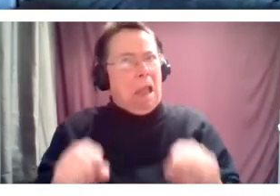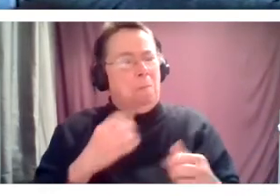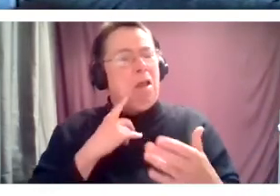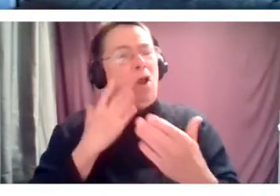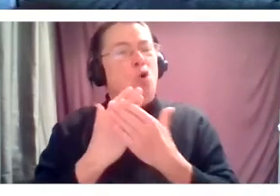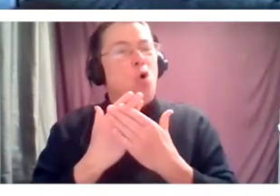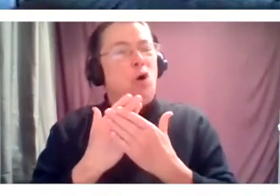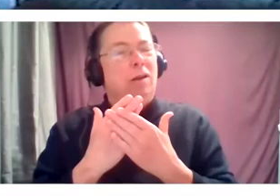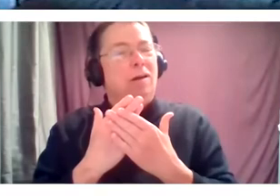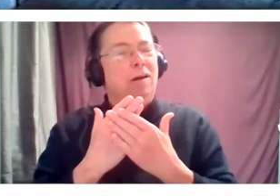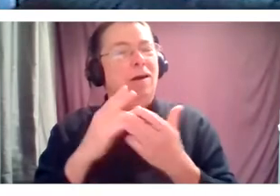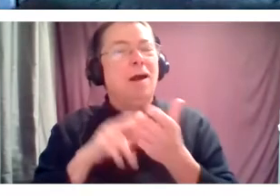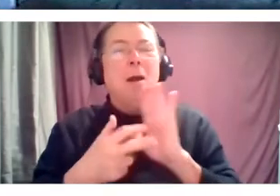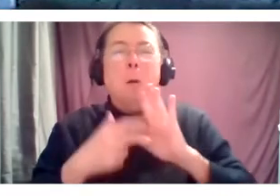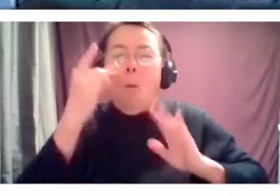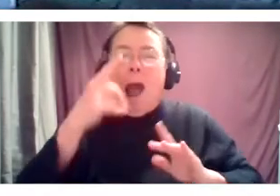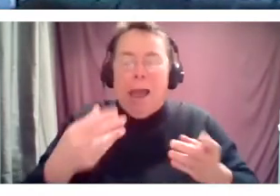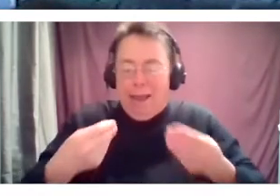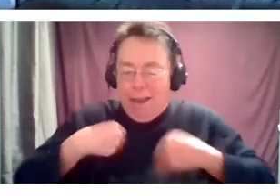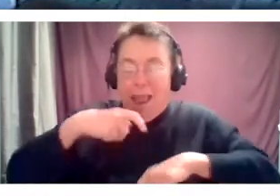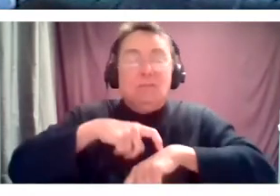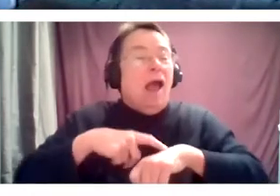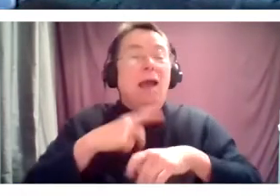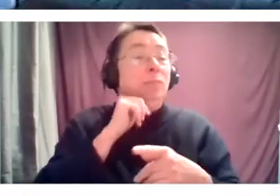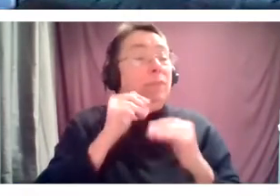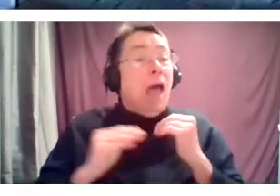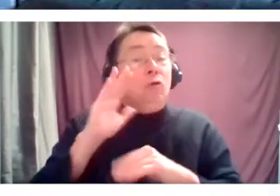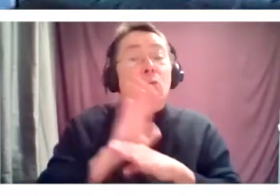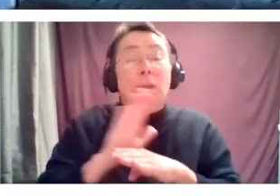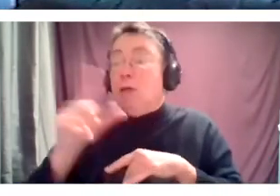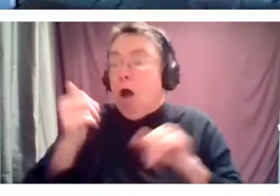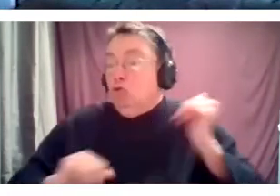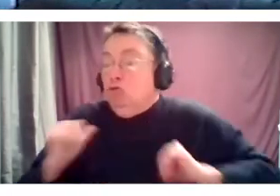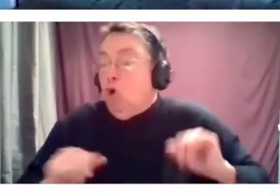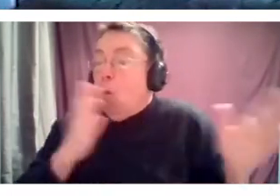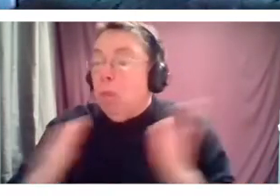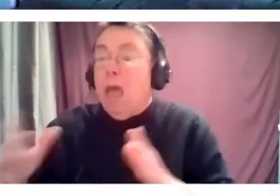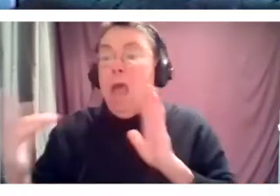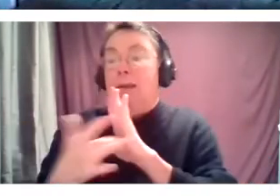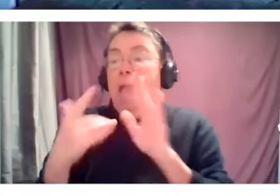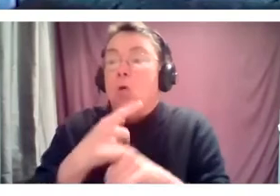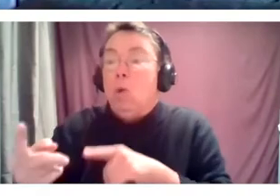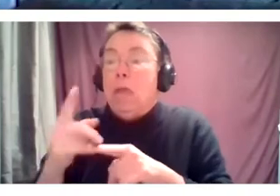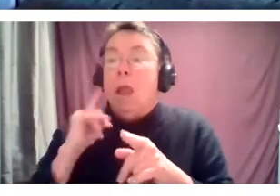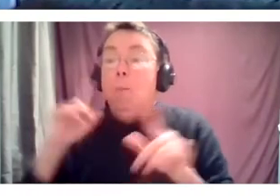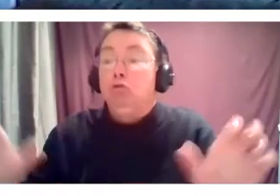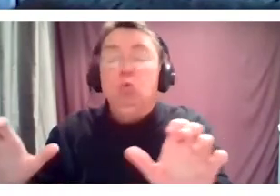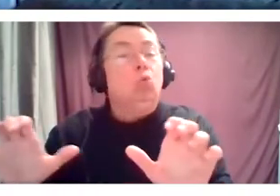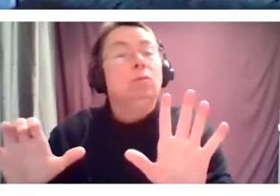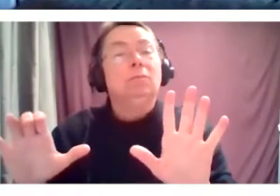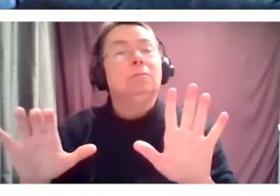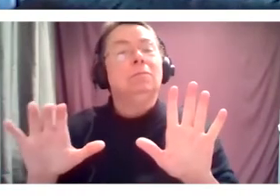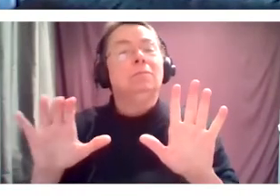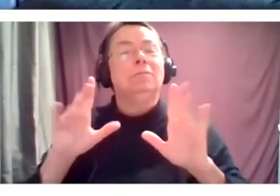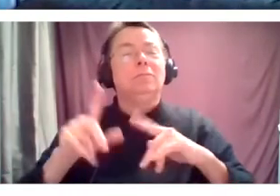time without the excuse of we're too busy, we've got another show, we've got another tech week, to really reflect and reflect on what our